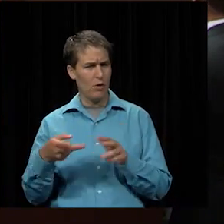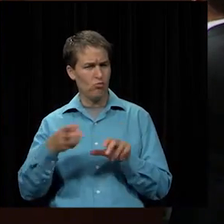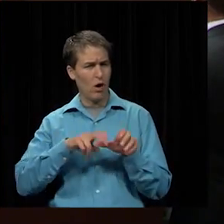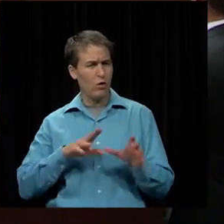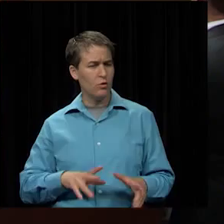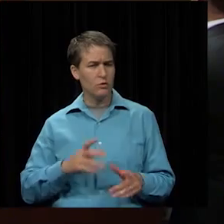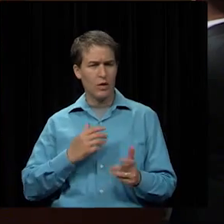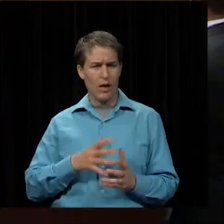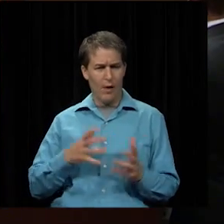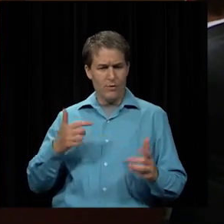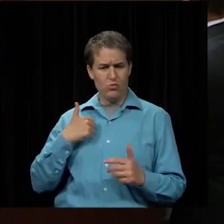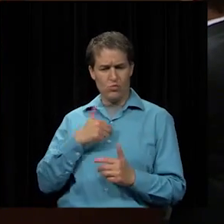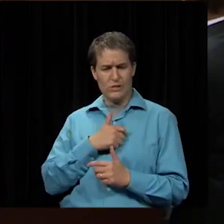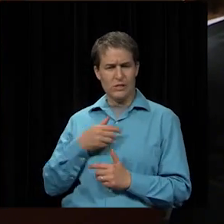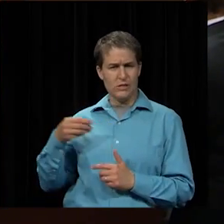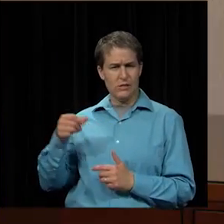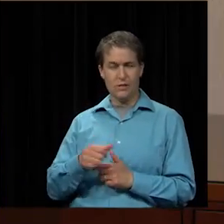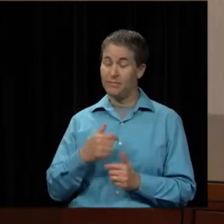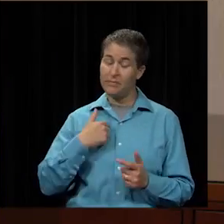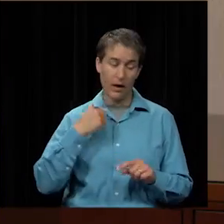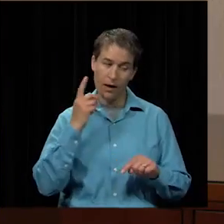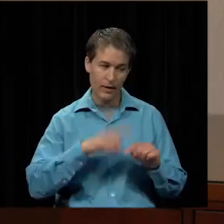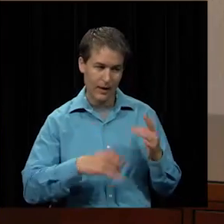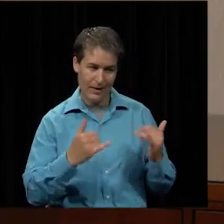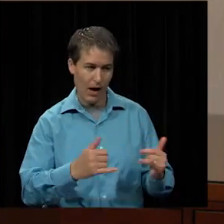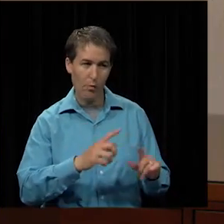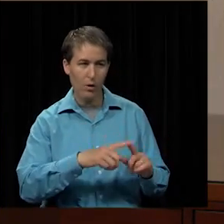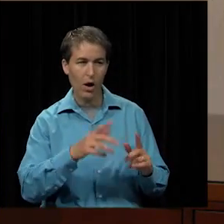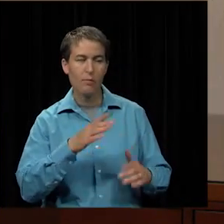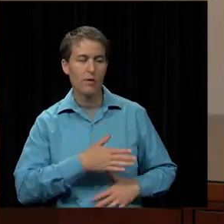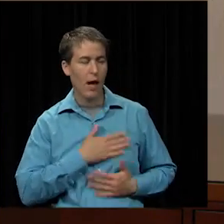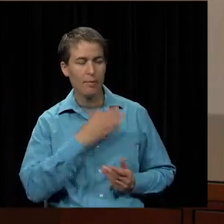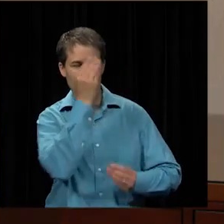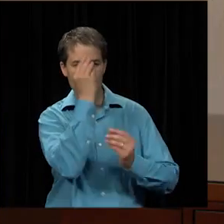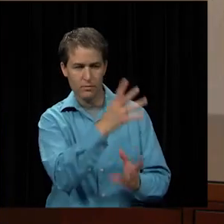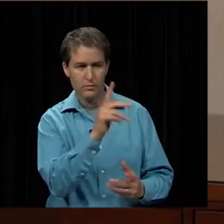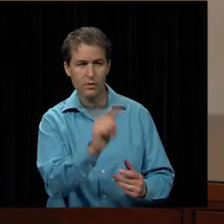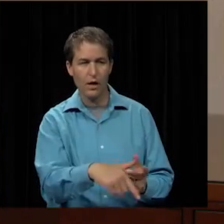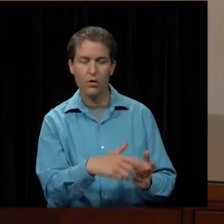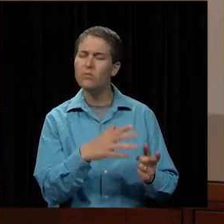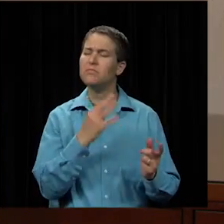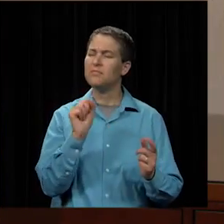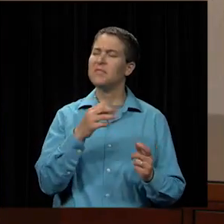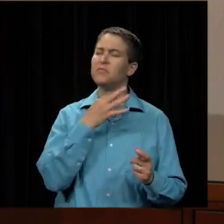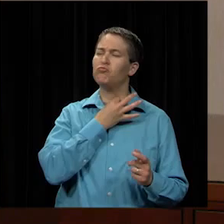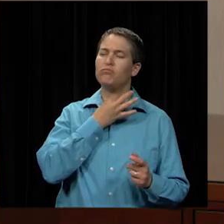subsidizing i could i couldn't do it right now but i'd be happy to get that information certainly yeah